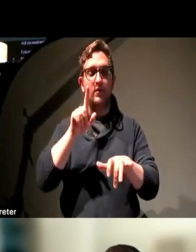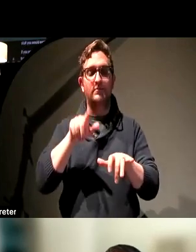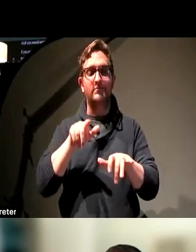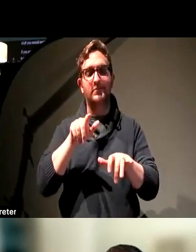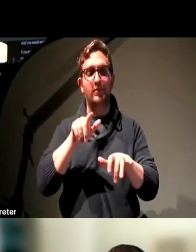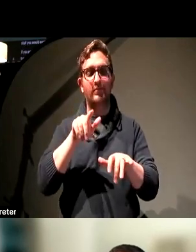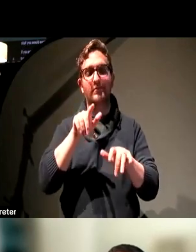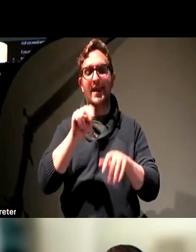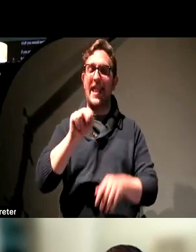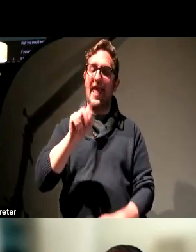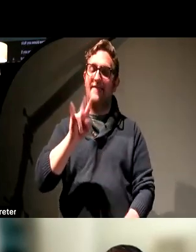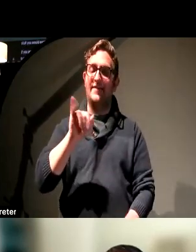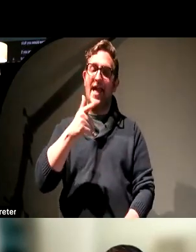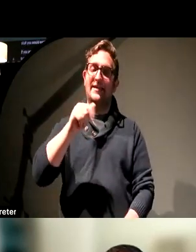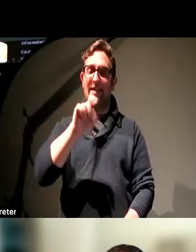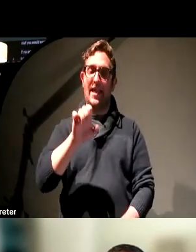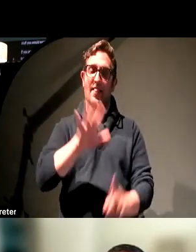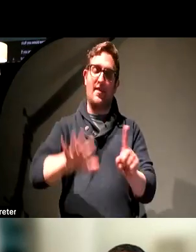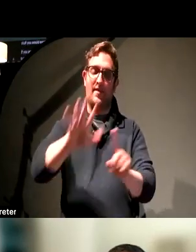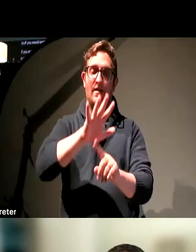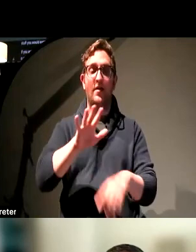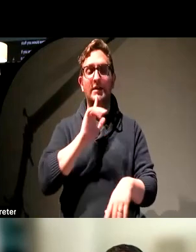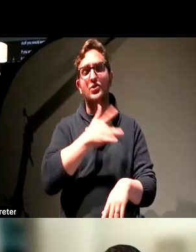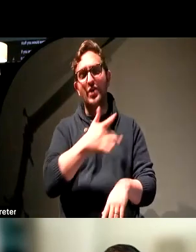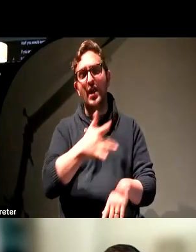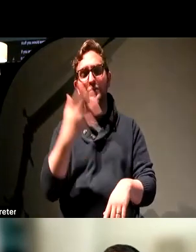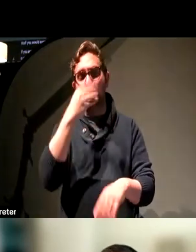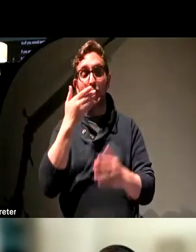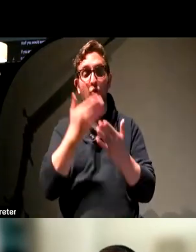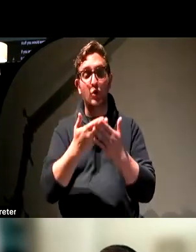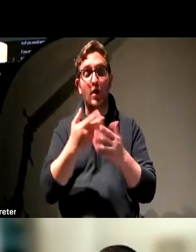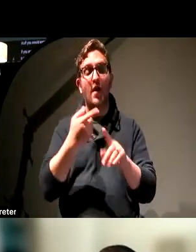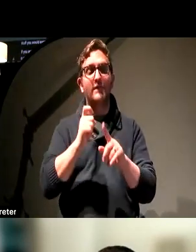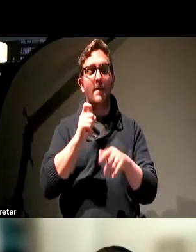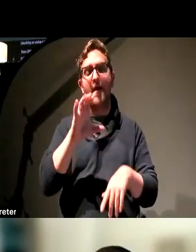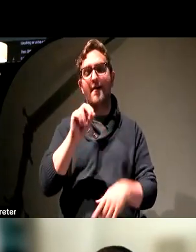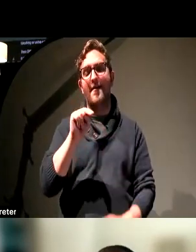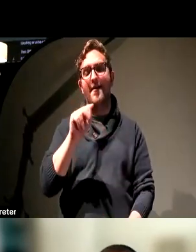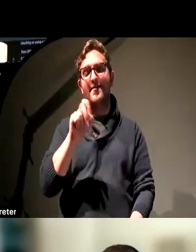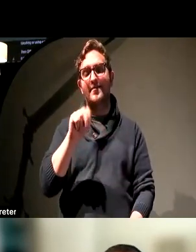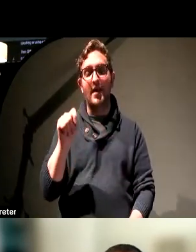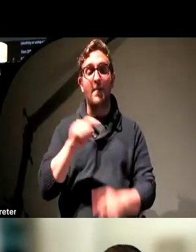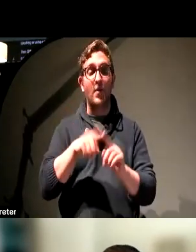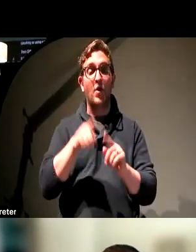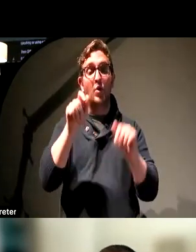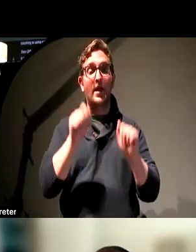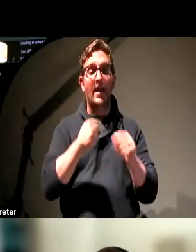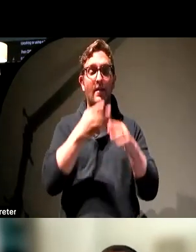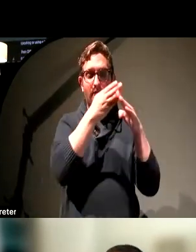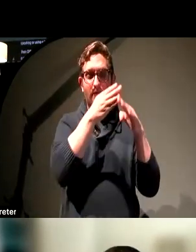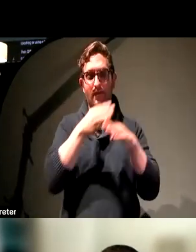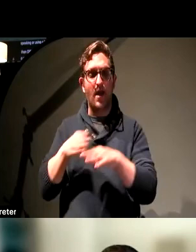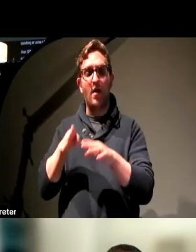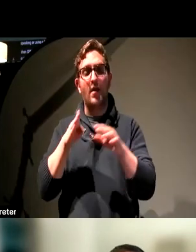is generally going to be pretty good from the content side. You can still break it as a content author. It's harder. When you